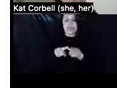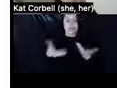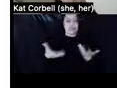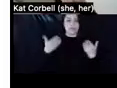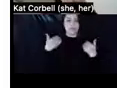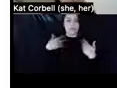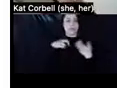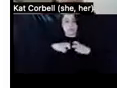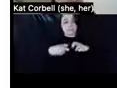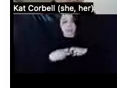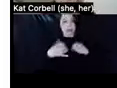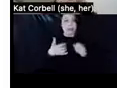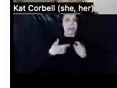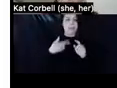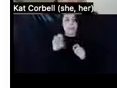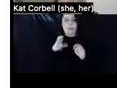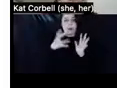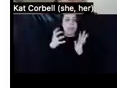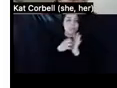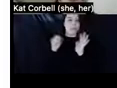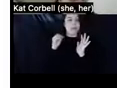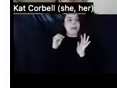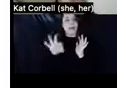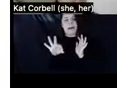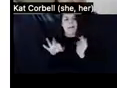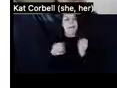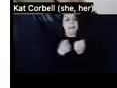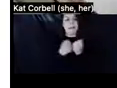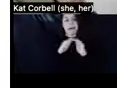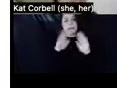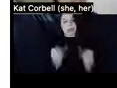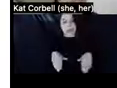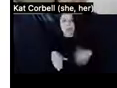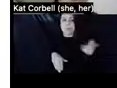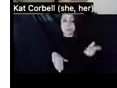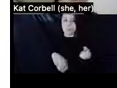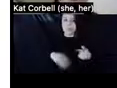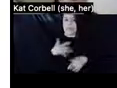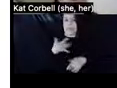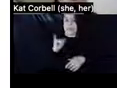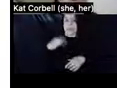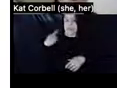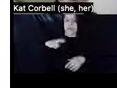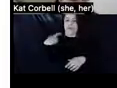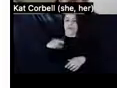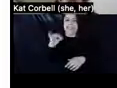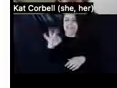to reinforce their rights or because they are at risk of losing leases. Um,